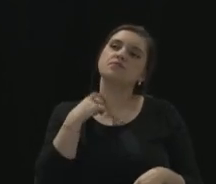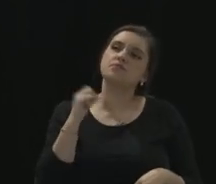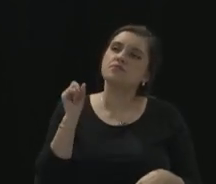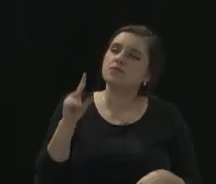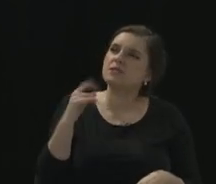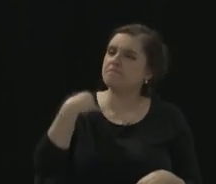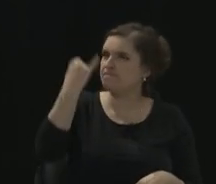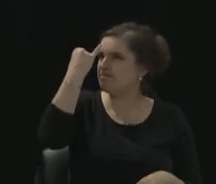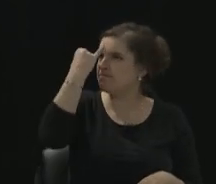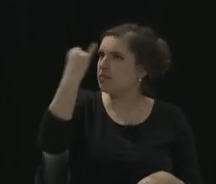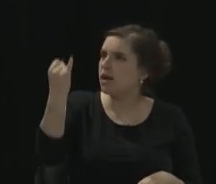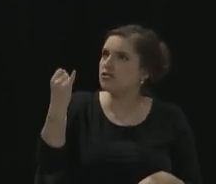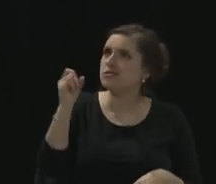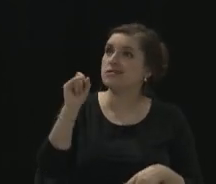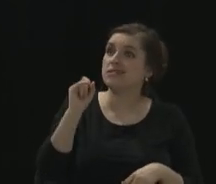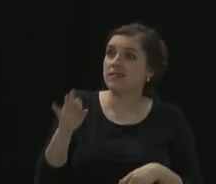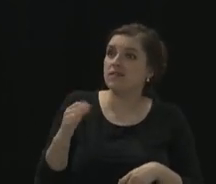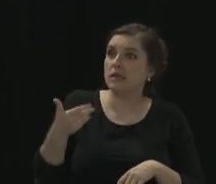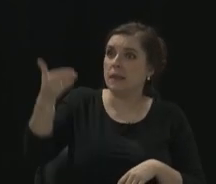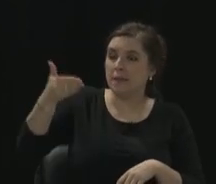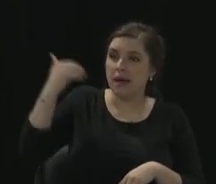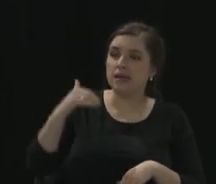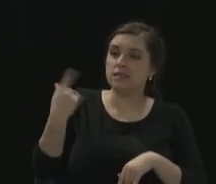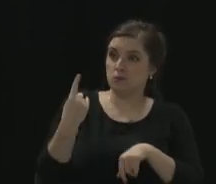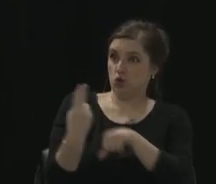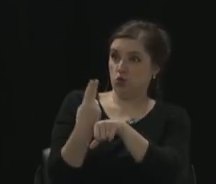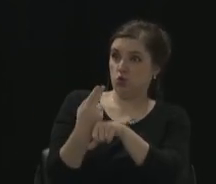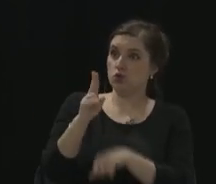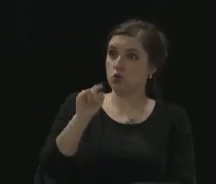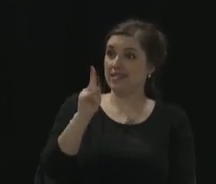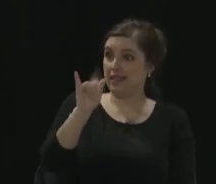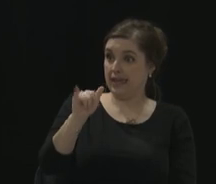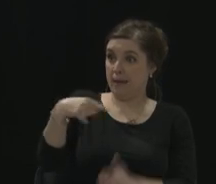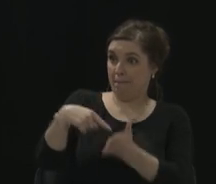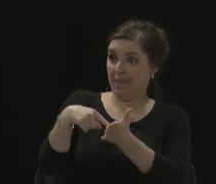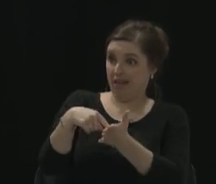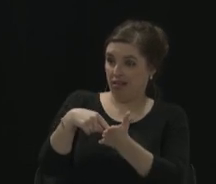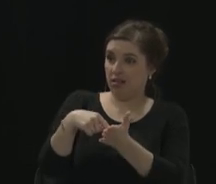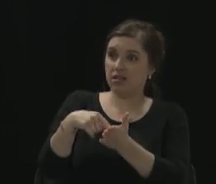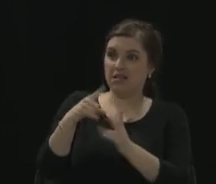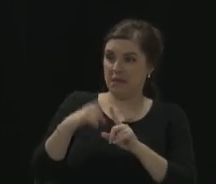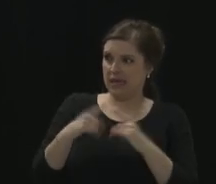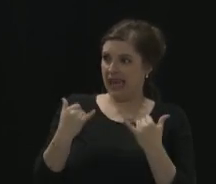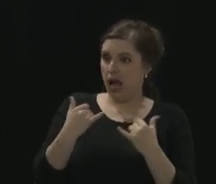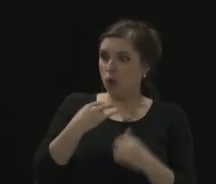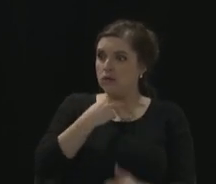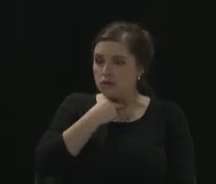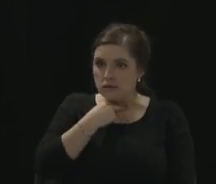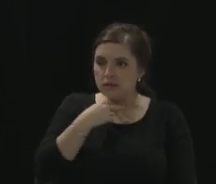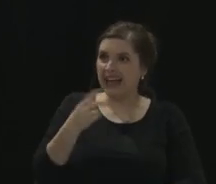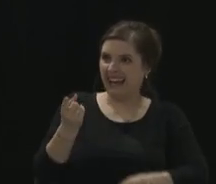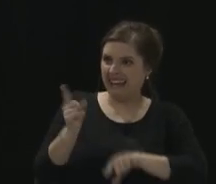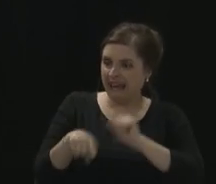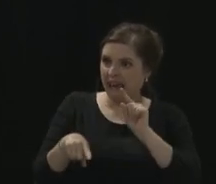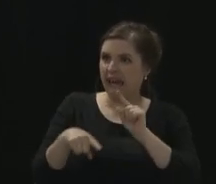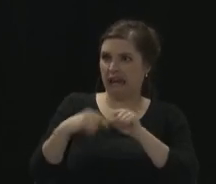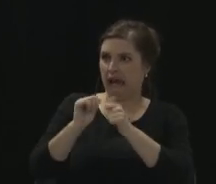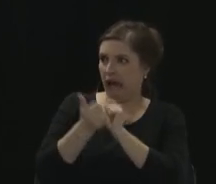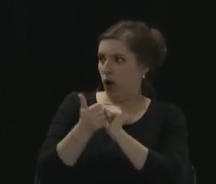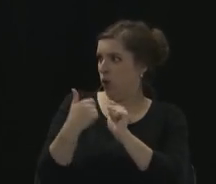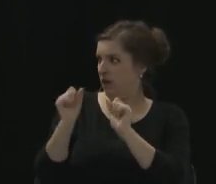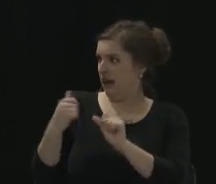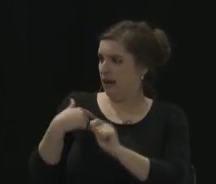bill or whatnot, and they're like, oh, I'm not going to be able to use my utility bill anymore, so how do I make sure I can have a proper ID?